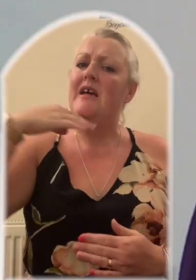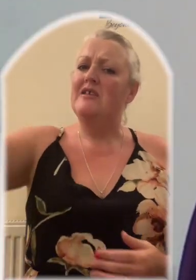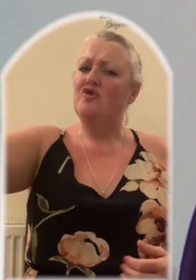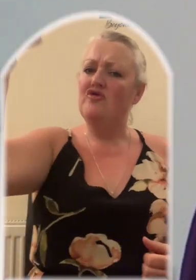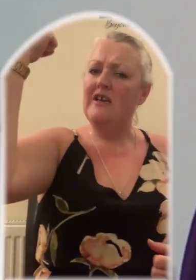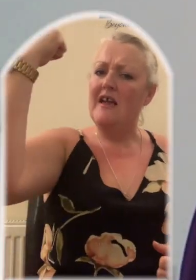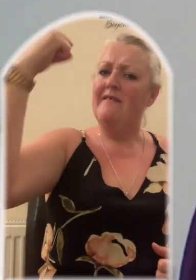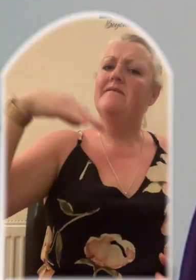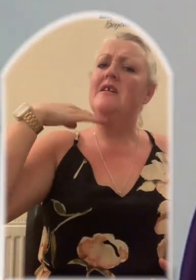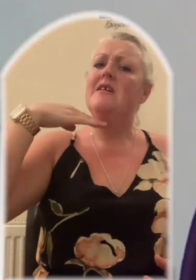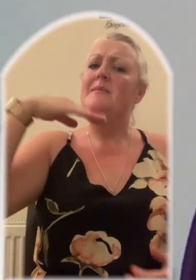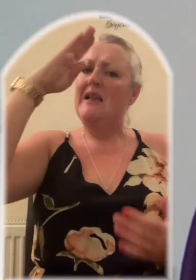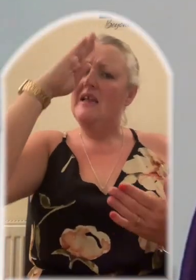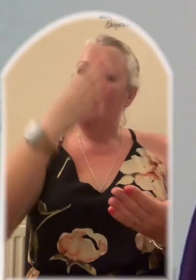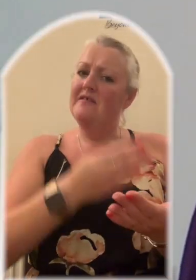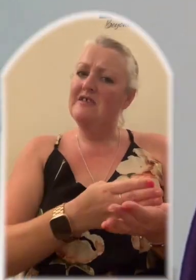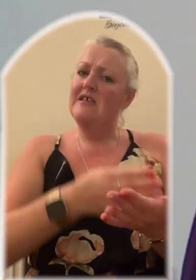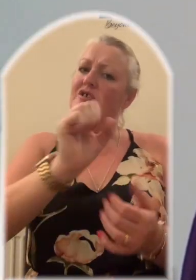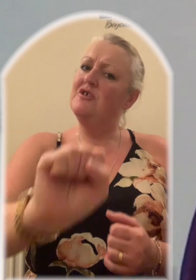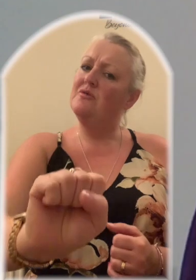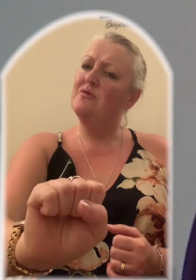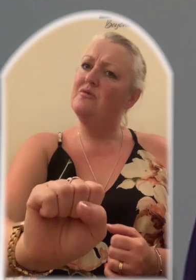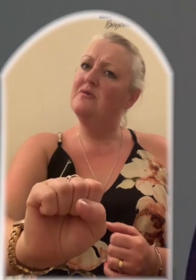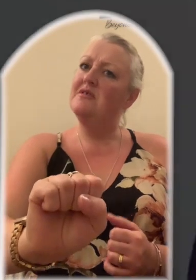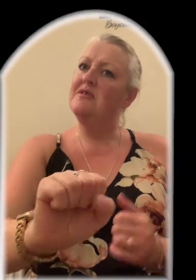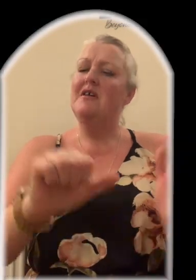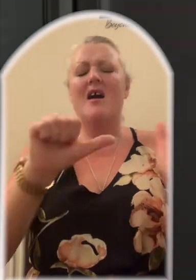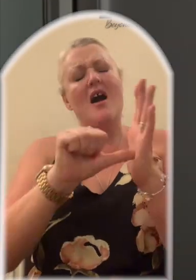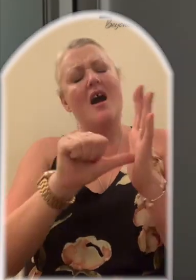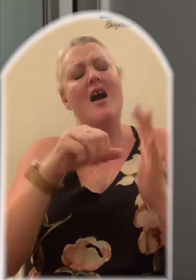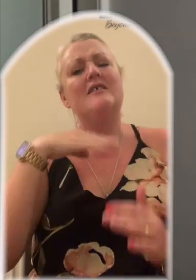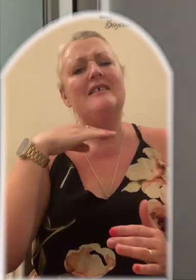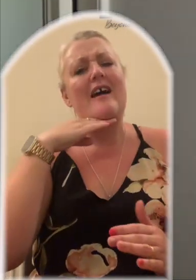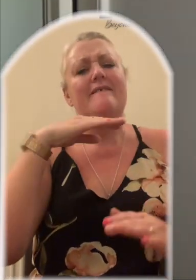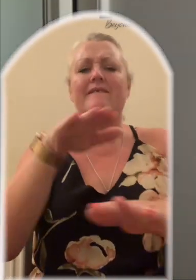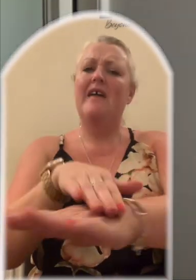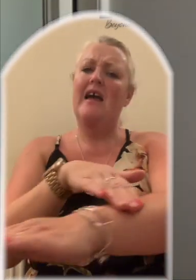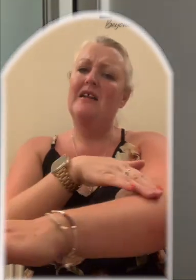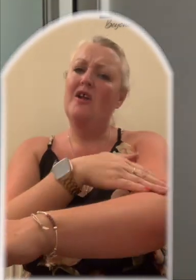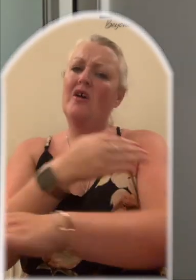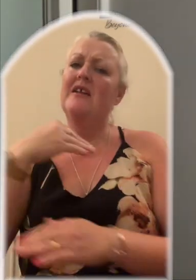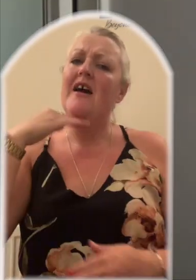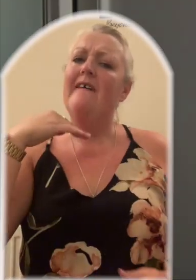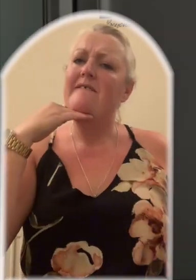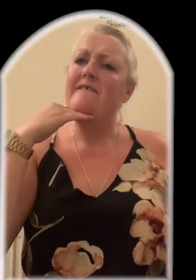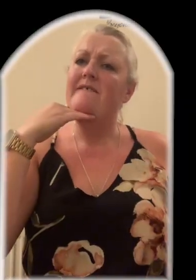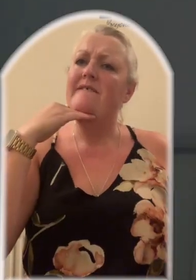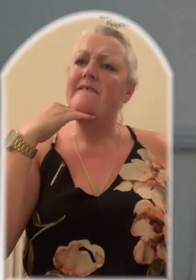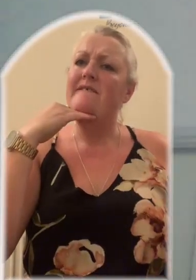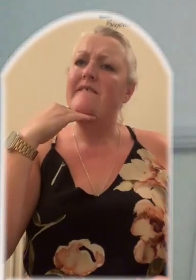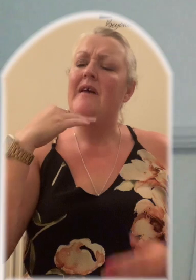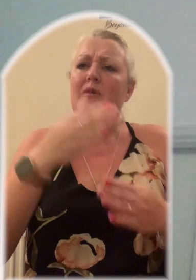and strong enough believes in you Hard enough and long enough